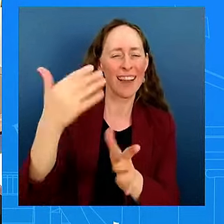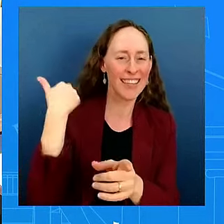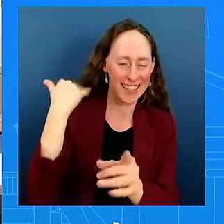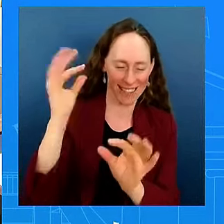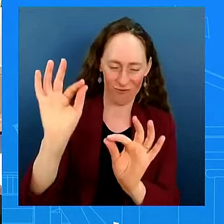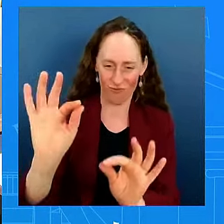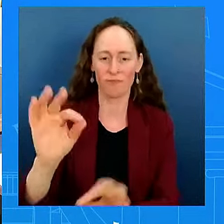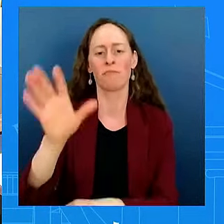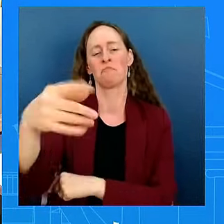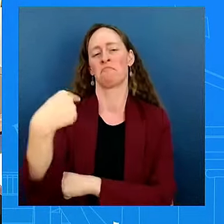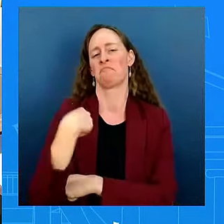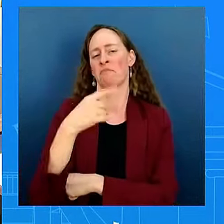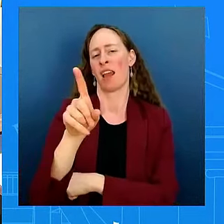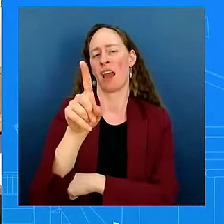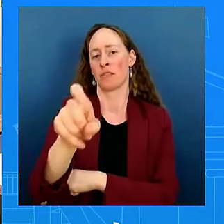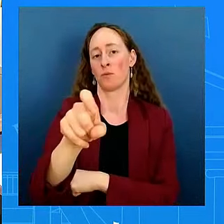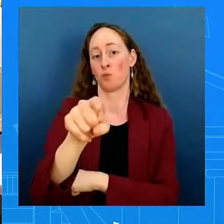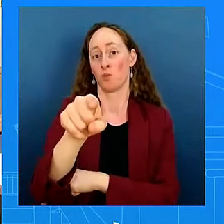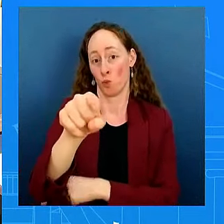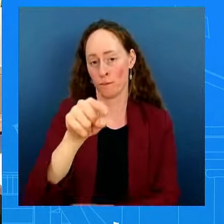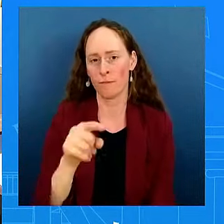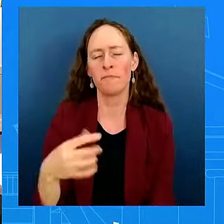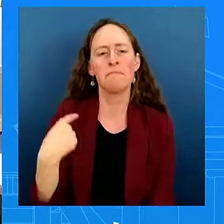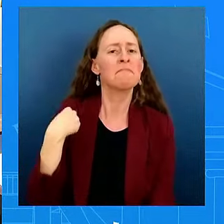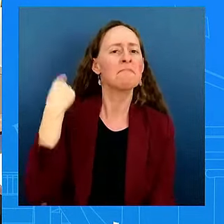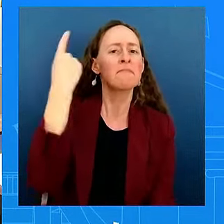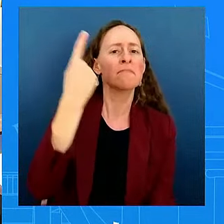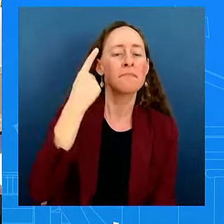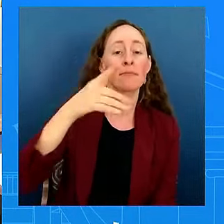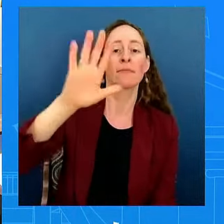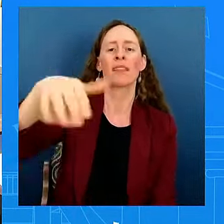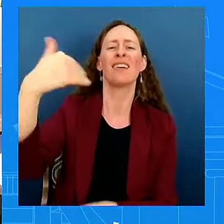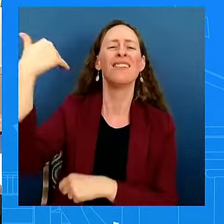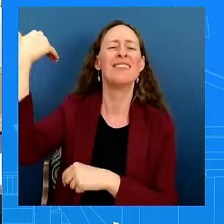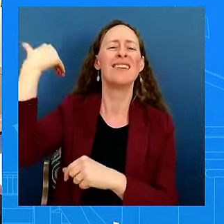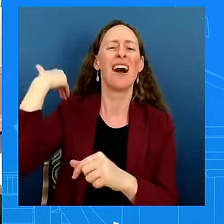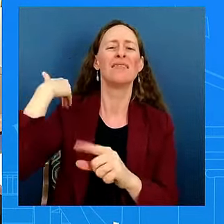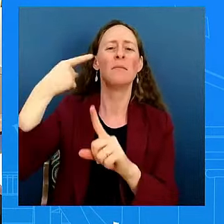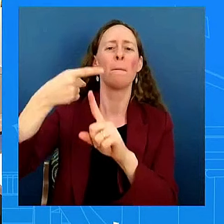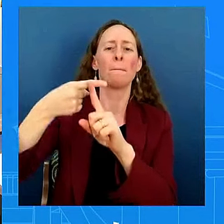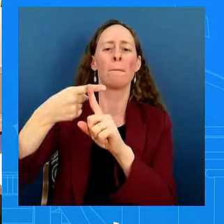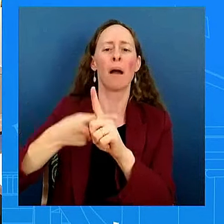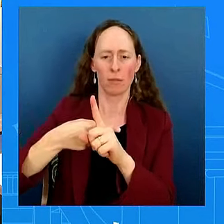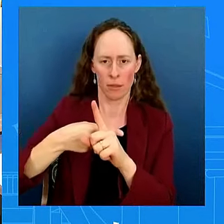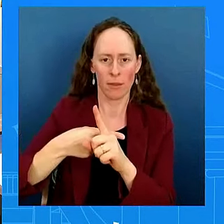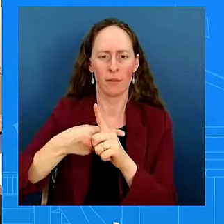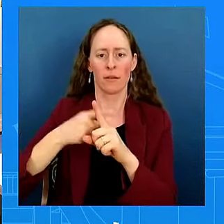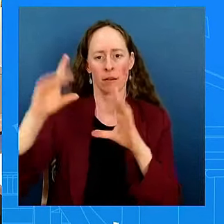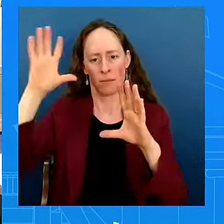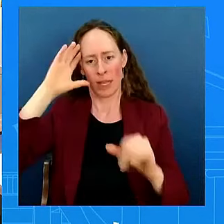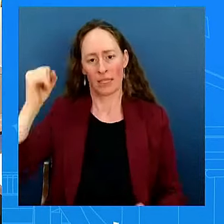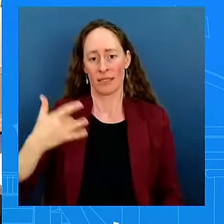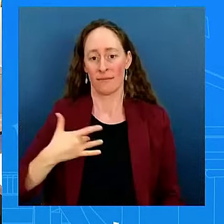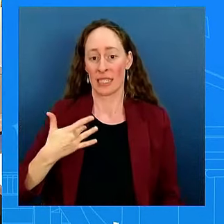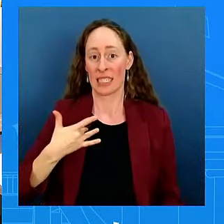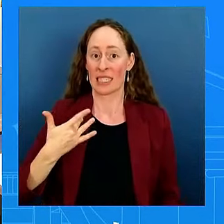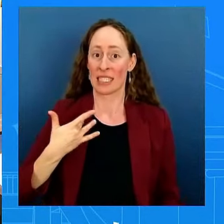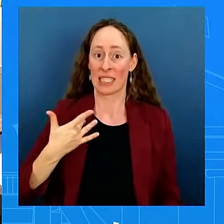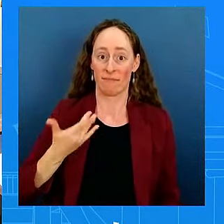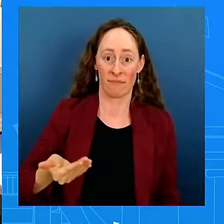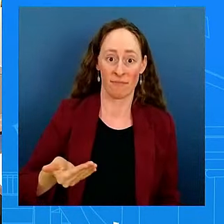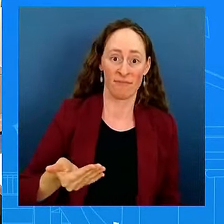at all about a peaceful post-election in America. What's the White House's concern about unrest,